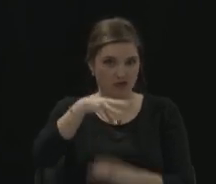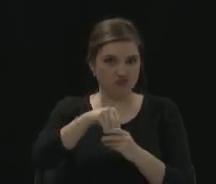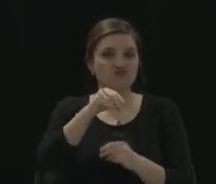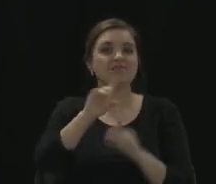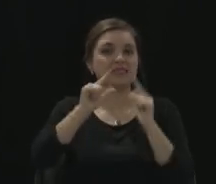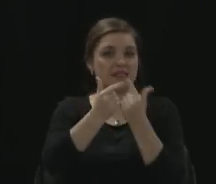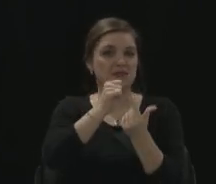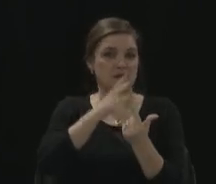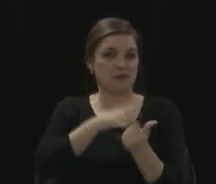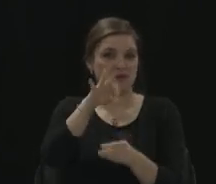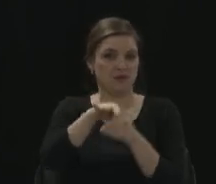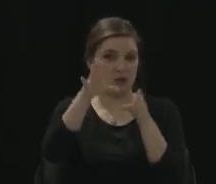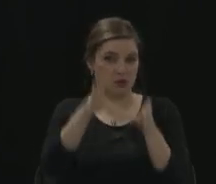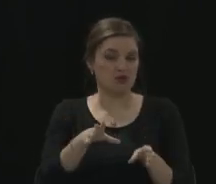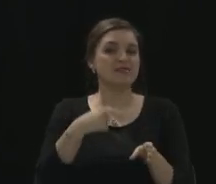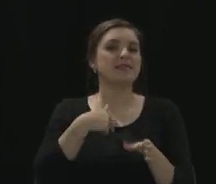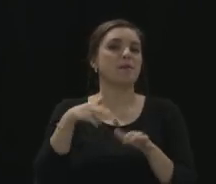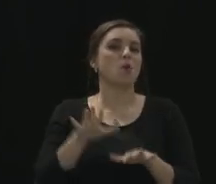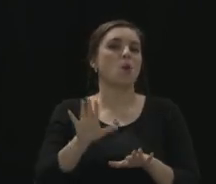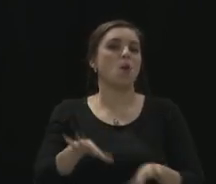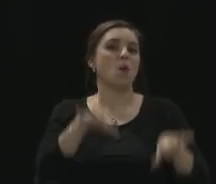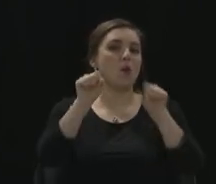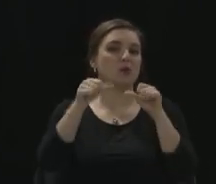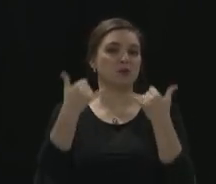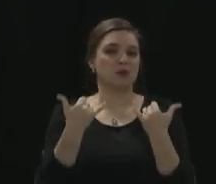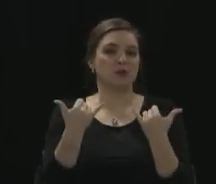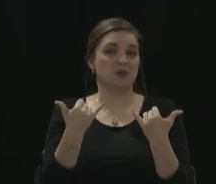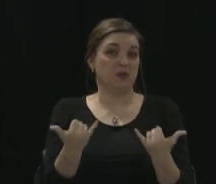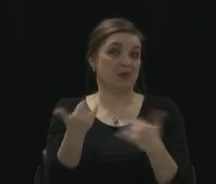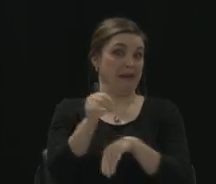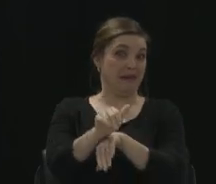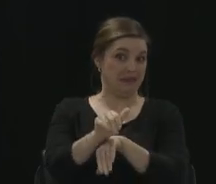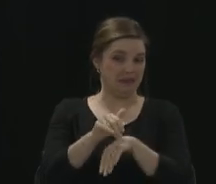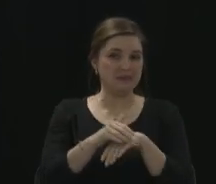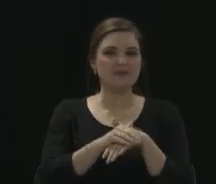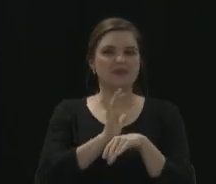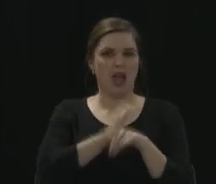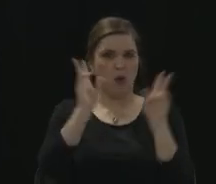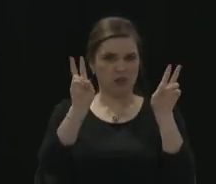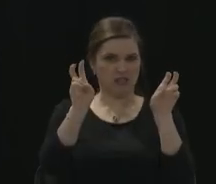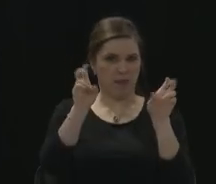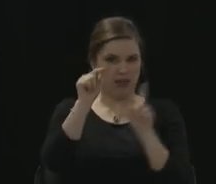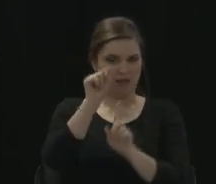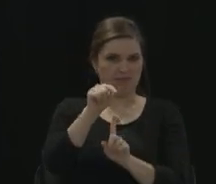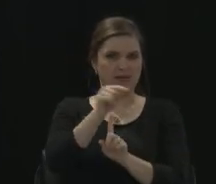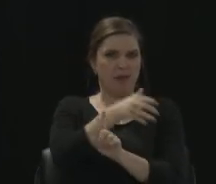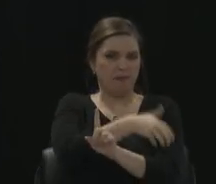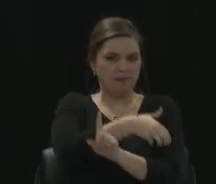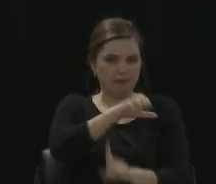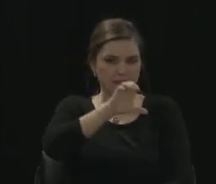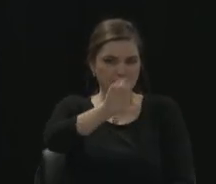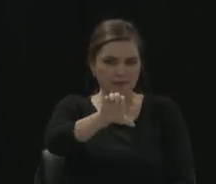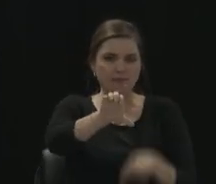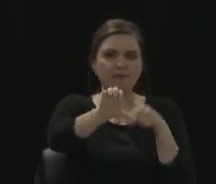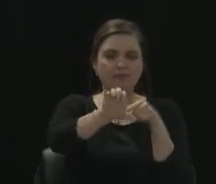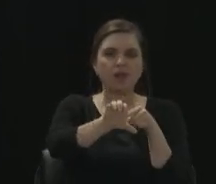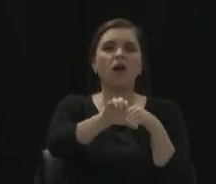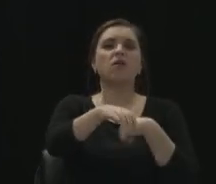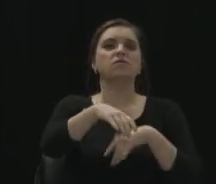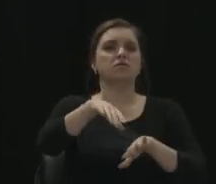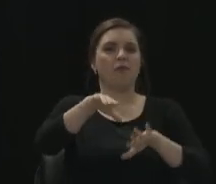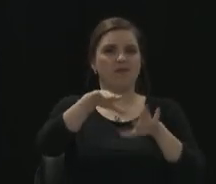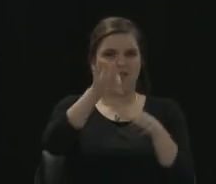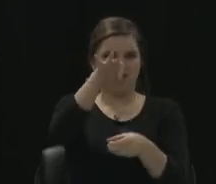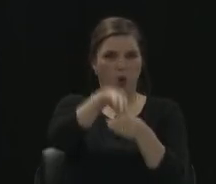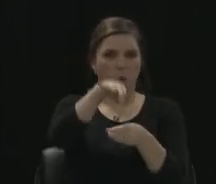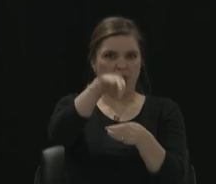as we focus in on our topic of Empowering You, Changes to the Voting Process.